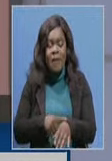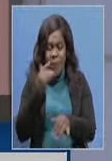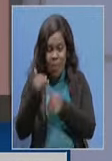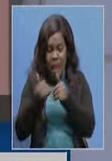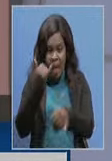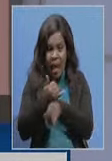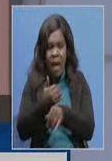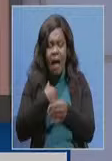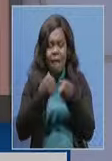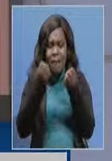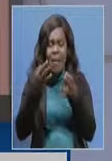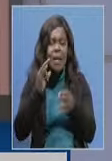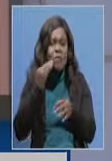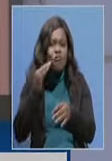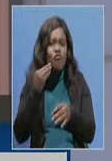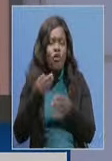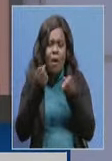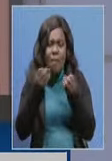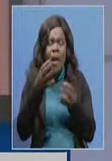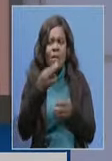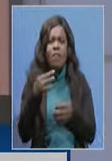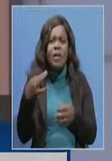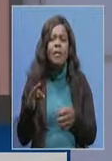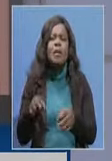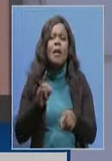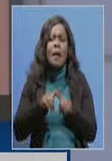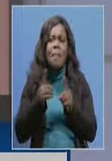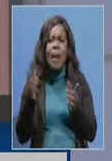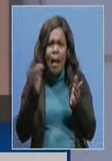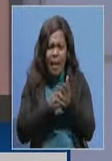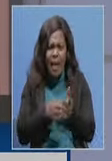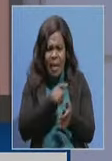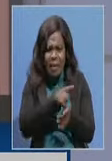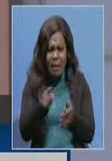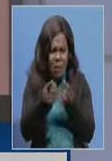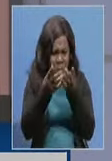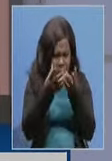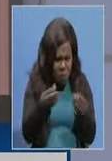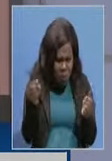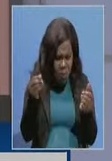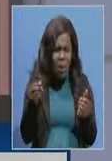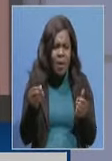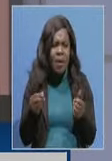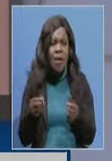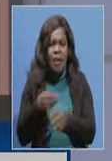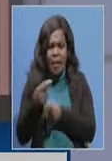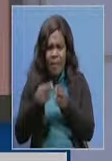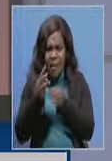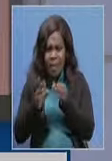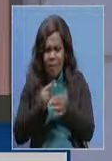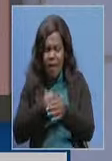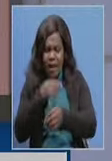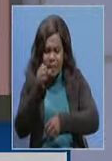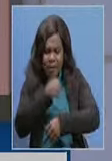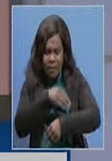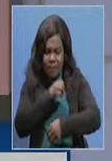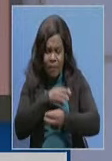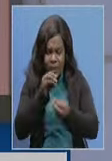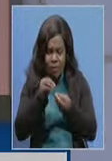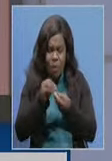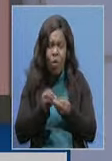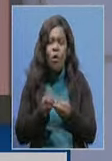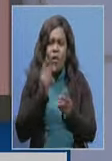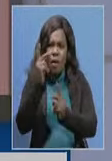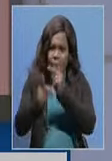vegetables. But then at another point, all this just disappears. So if we invest more in the processing, preservation, and